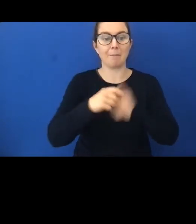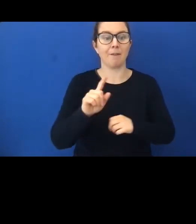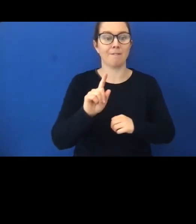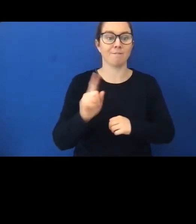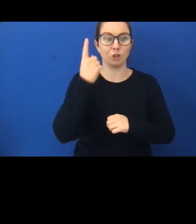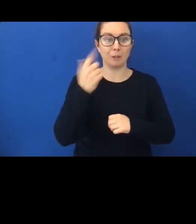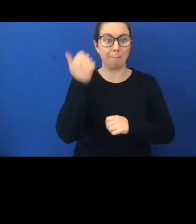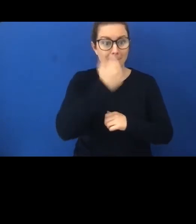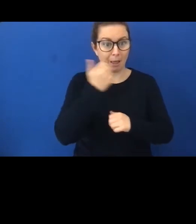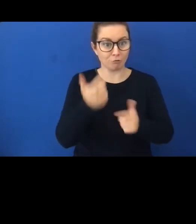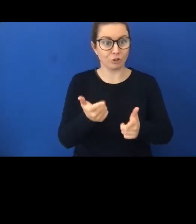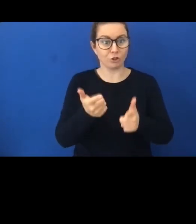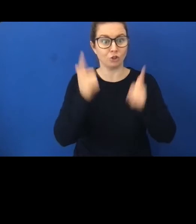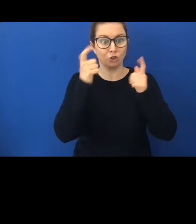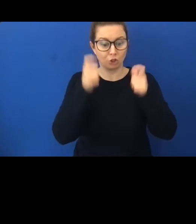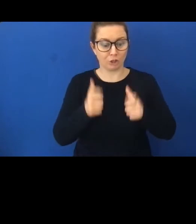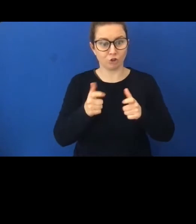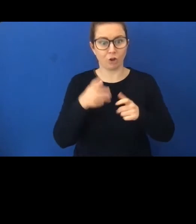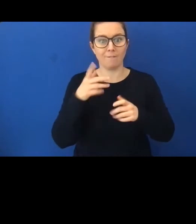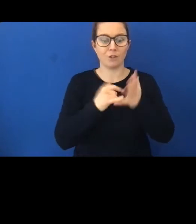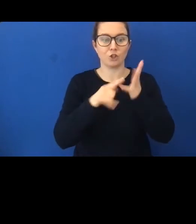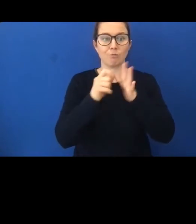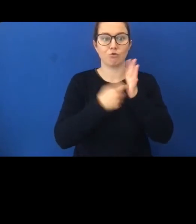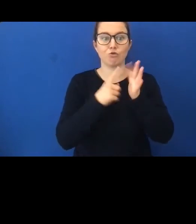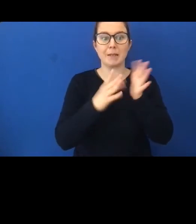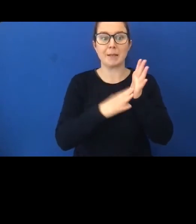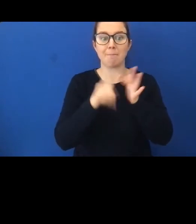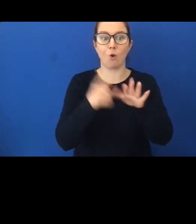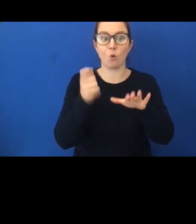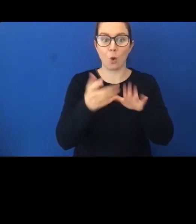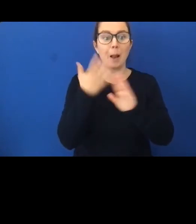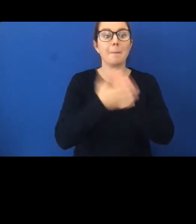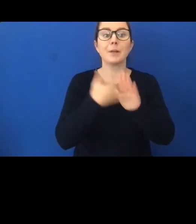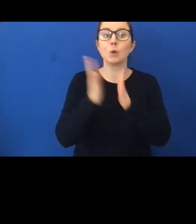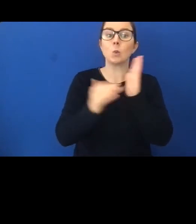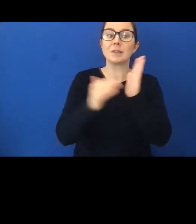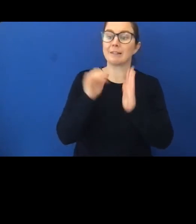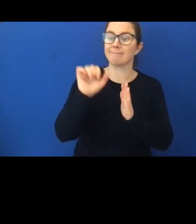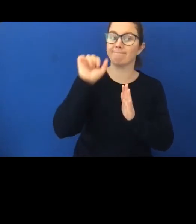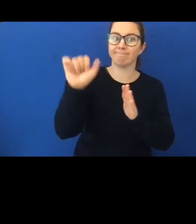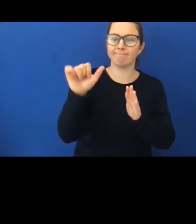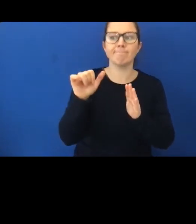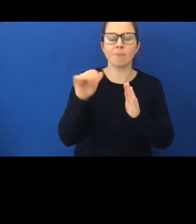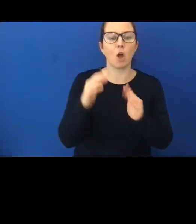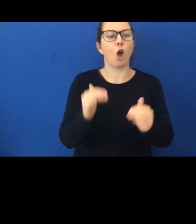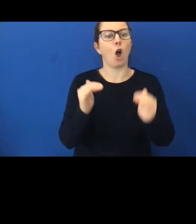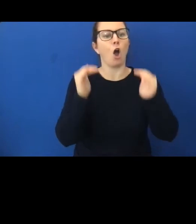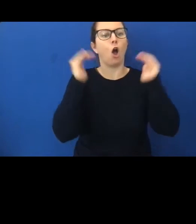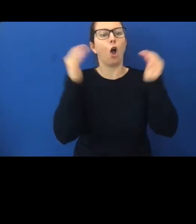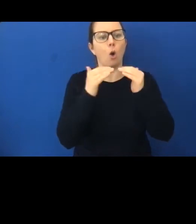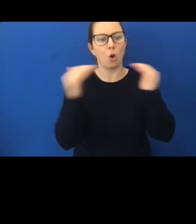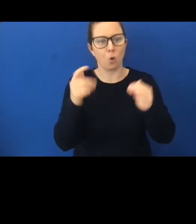Judge of the Supreme Court, the Supreme Court being New Zealand's highest court, the equivalent to our High Court